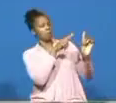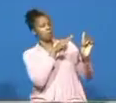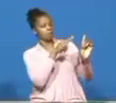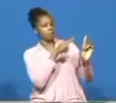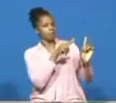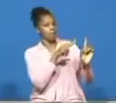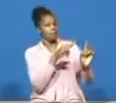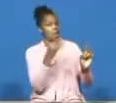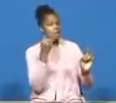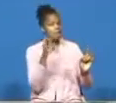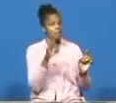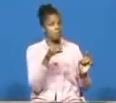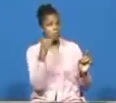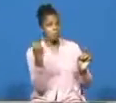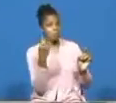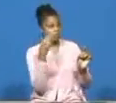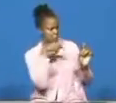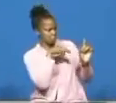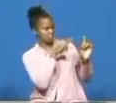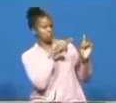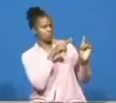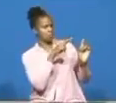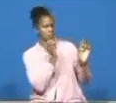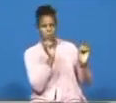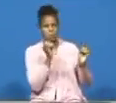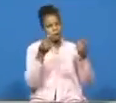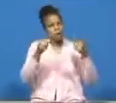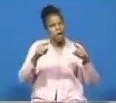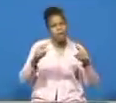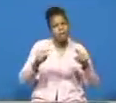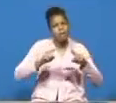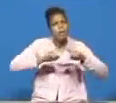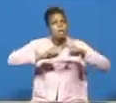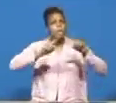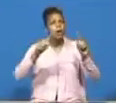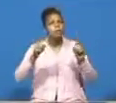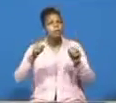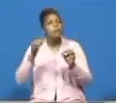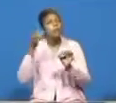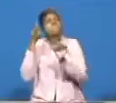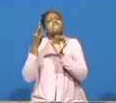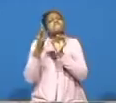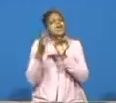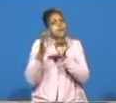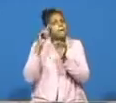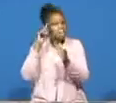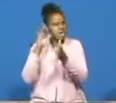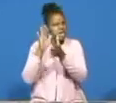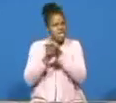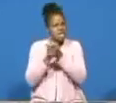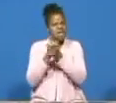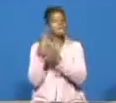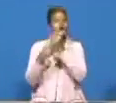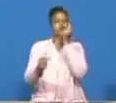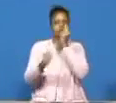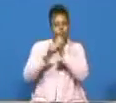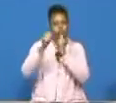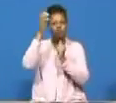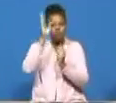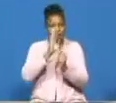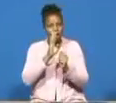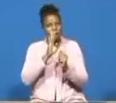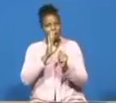made a casual look they would have gotten no results but when they looked in faith when they trusted in god